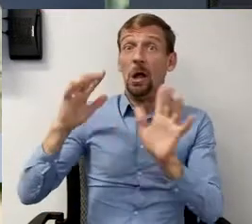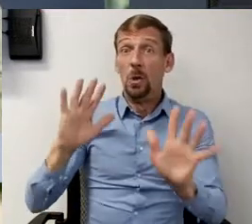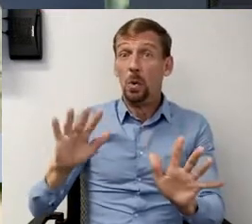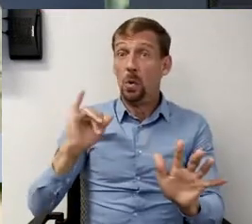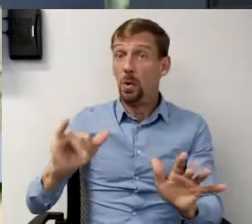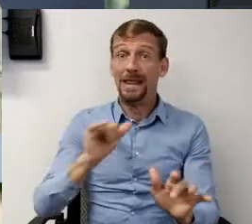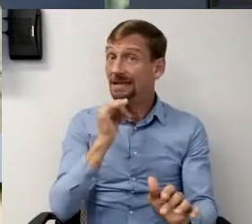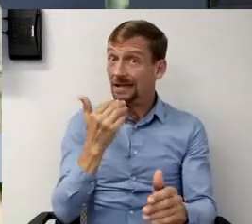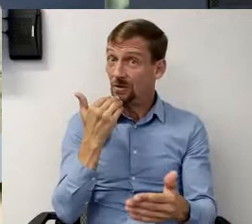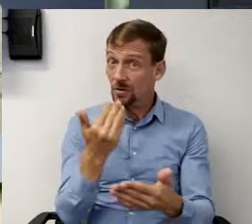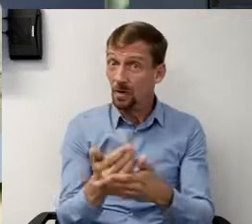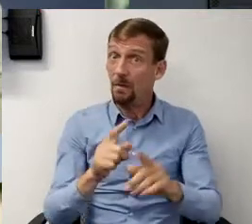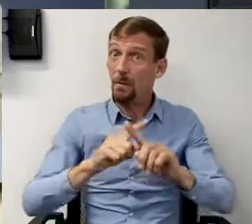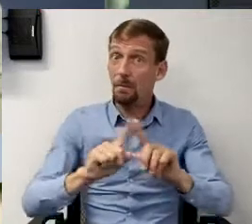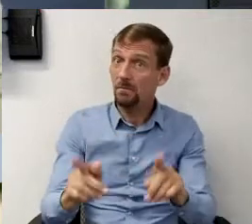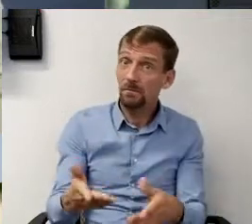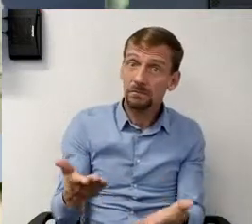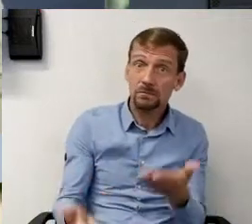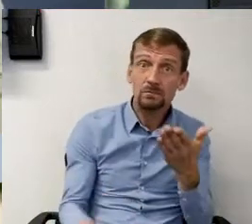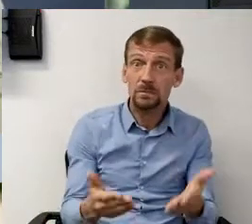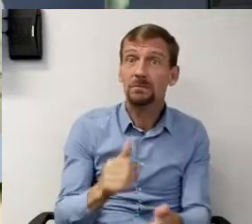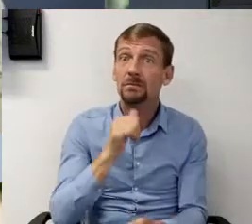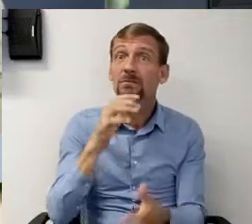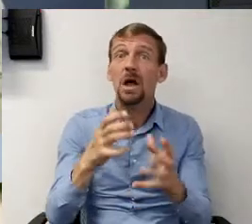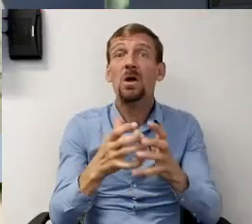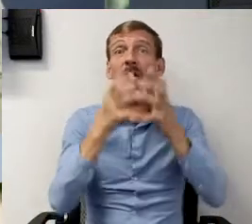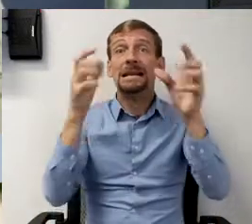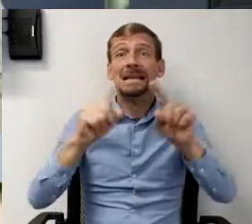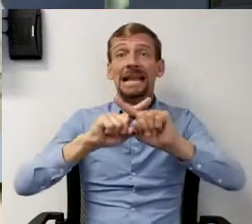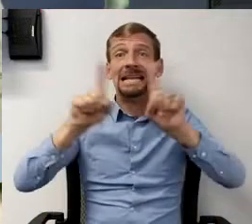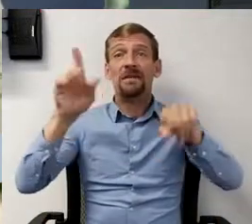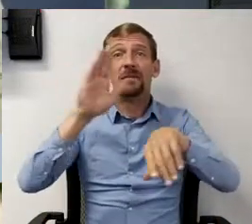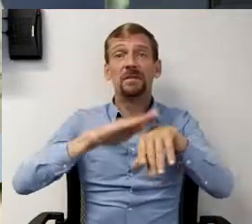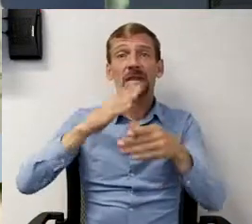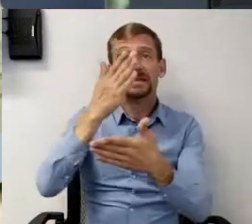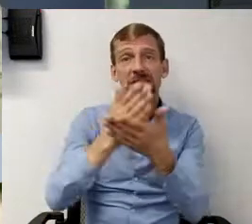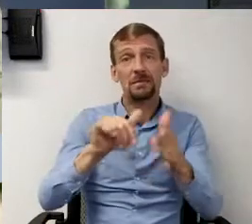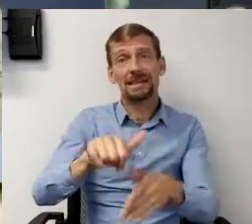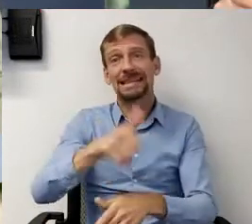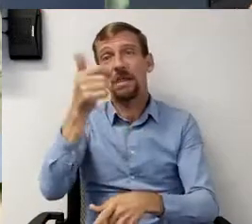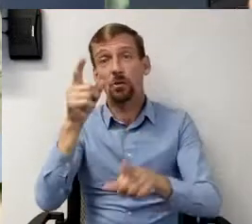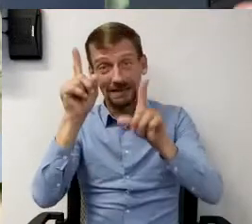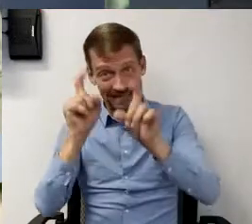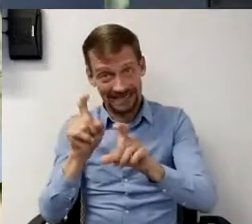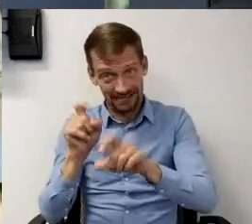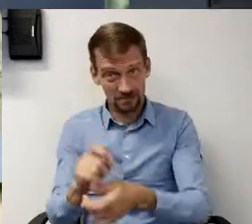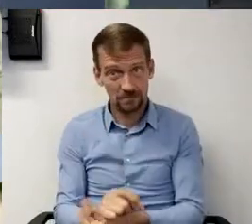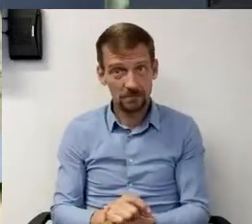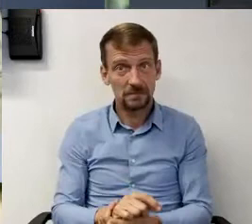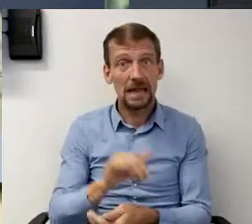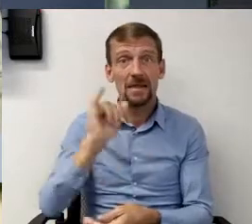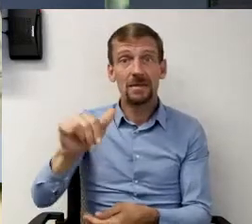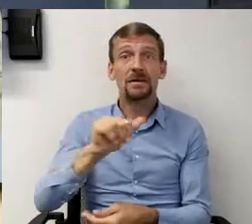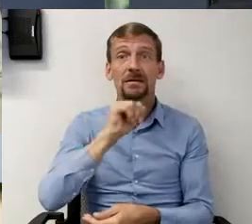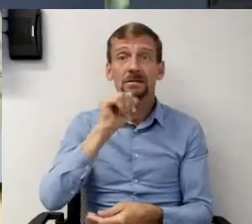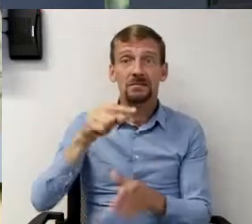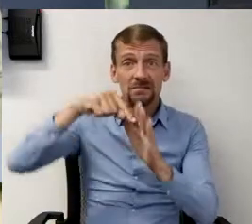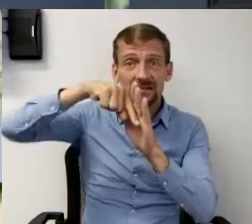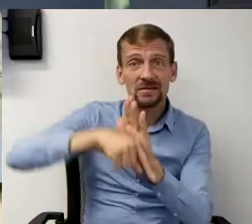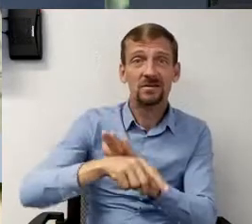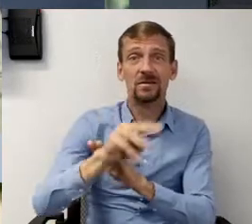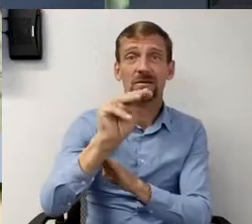But it's, it's probably not a whole lot different than some of the molecular tests. This is not a molecular test.